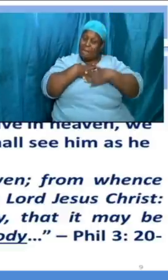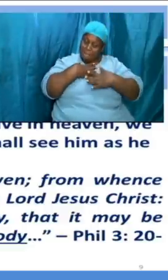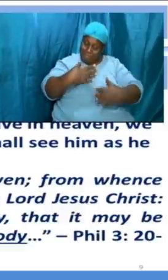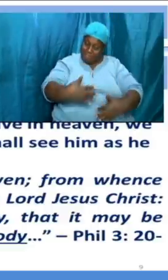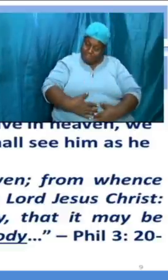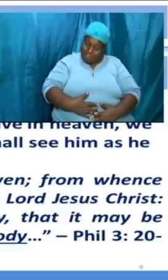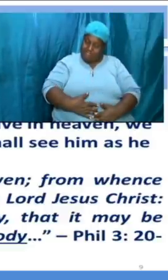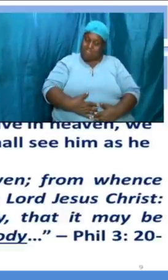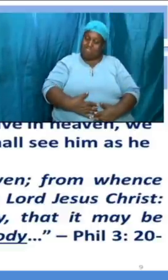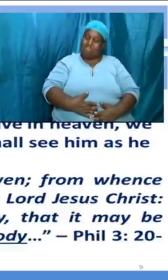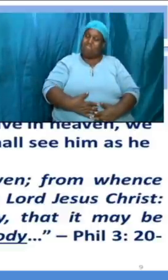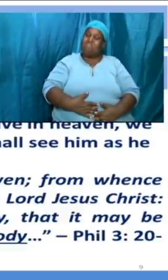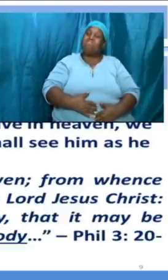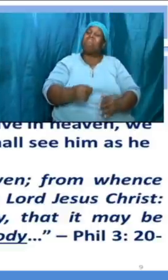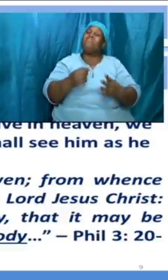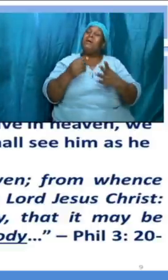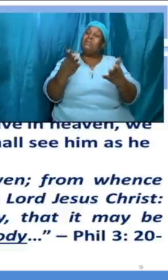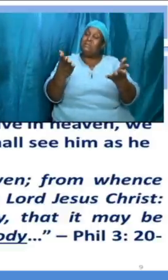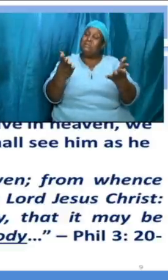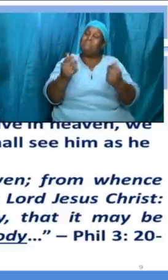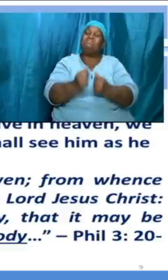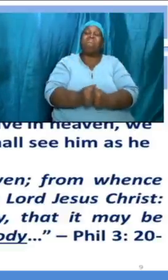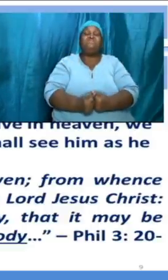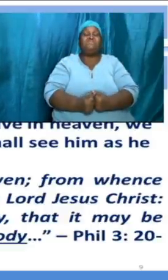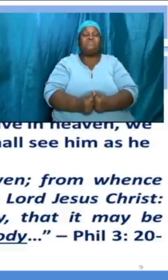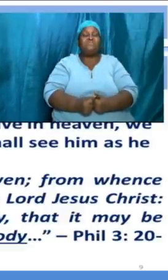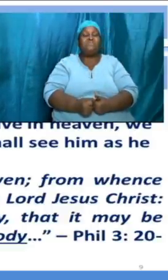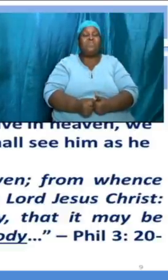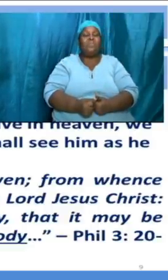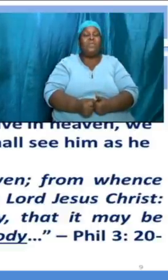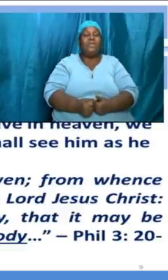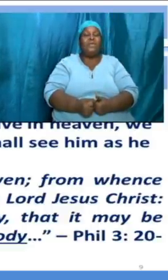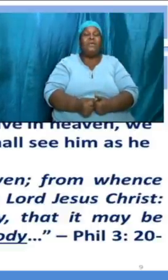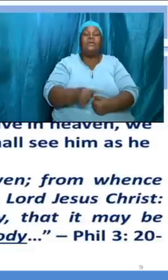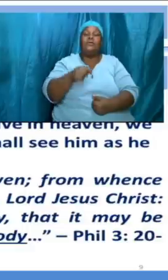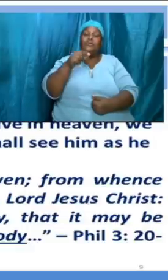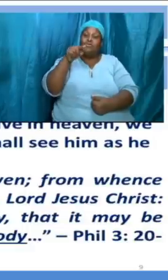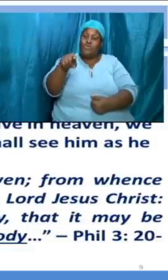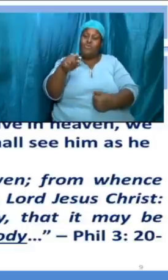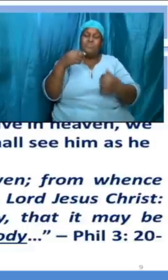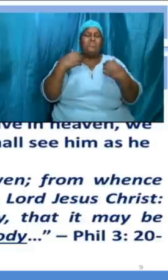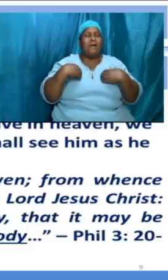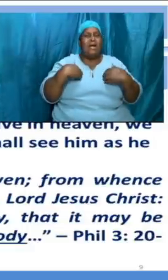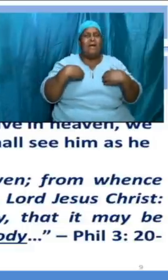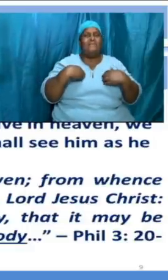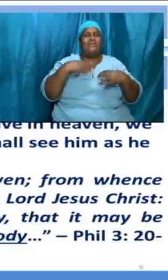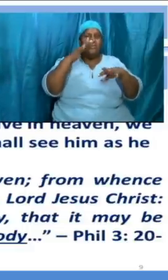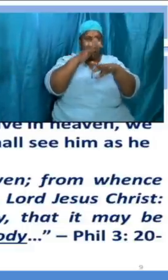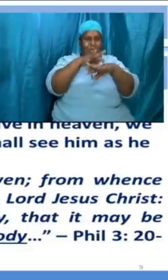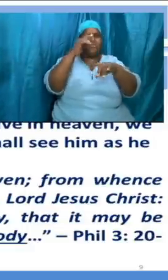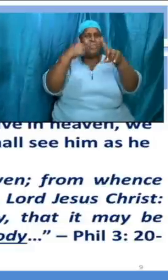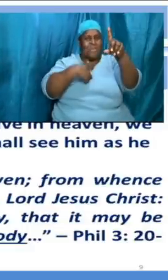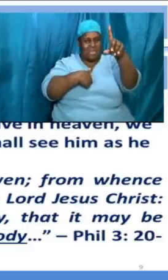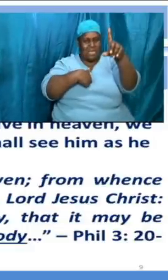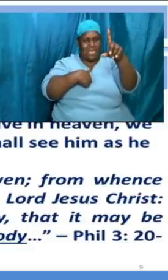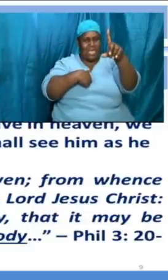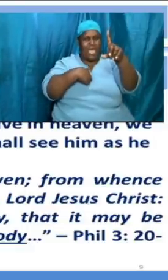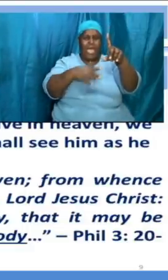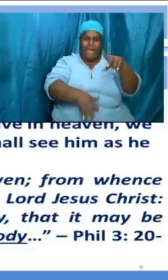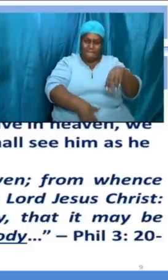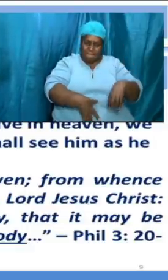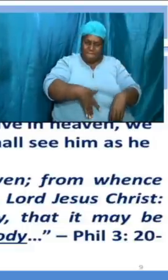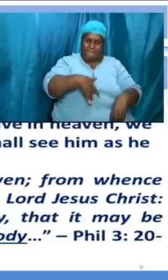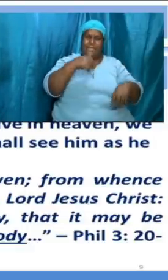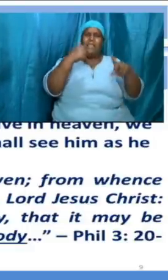yes and you have touched me and you have felt me